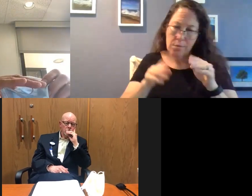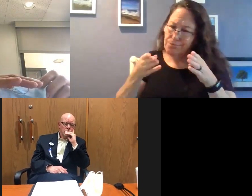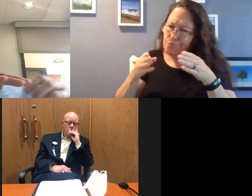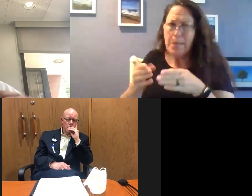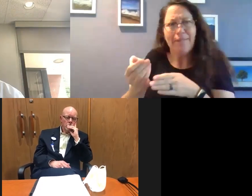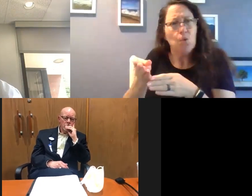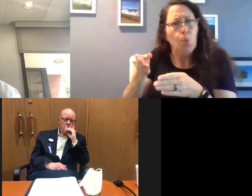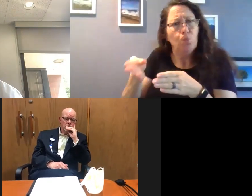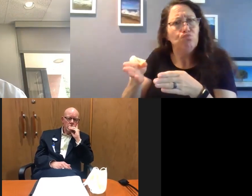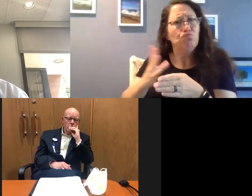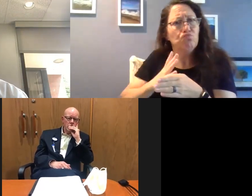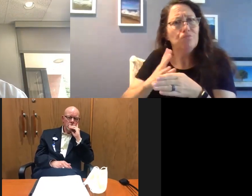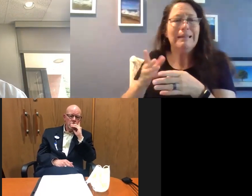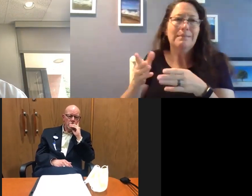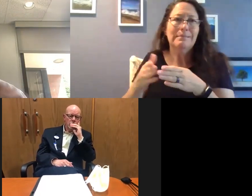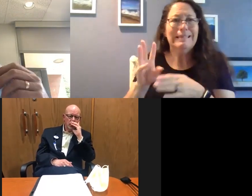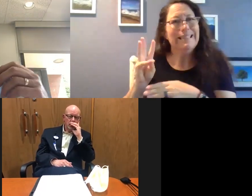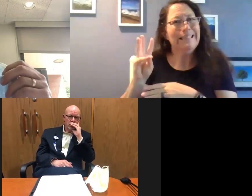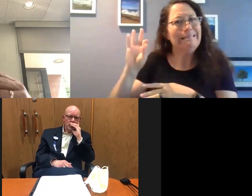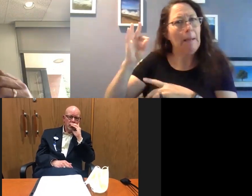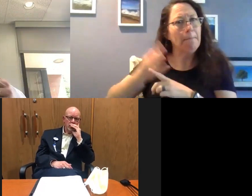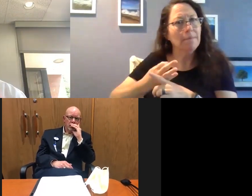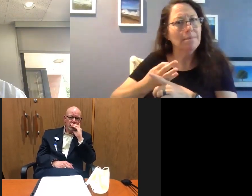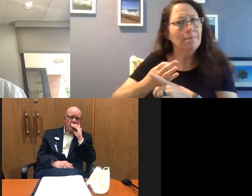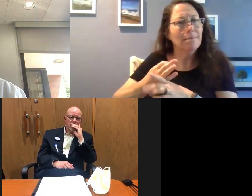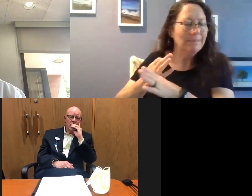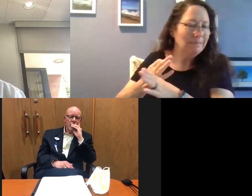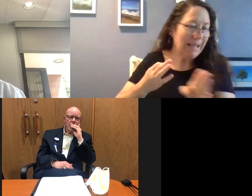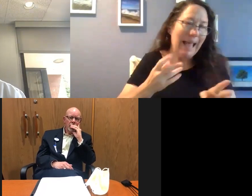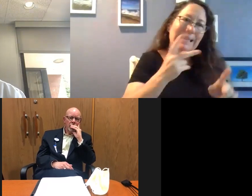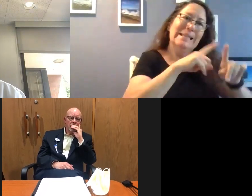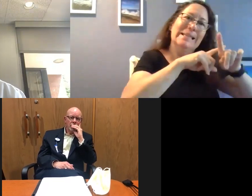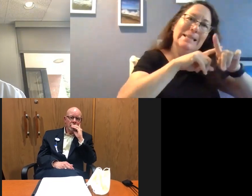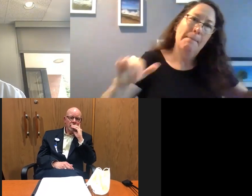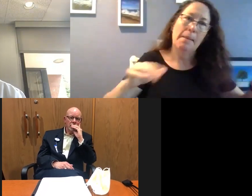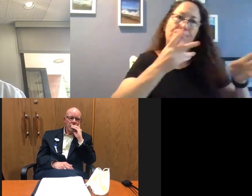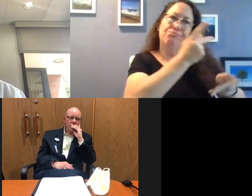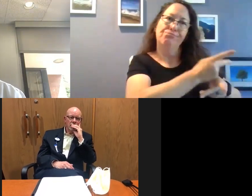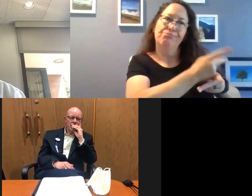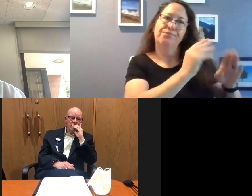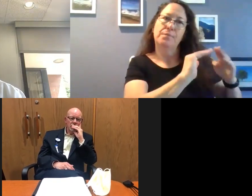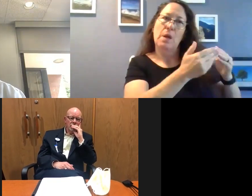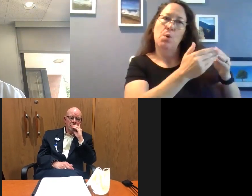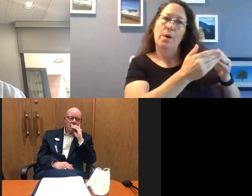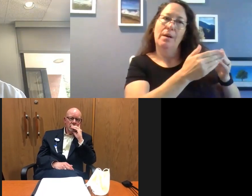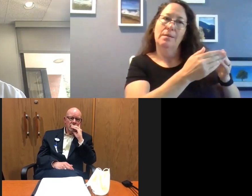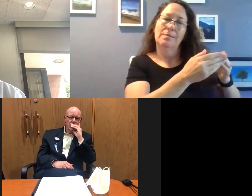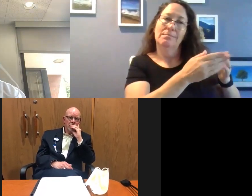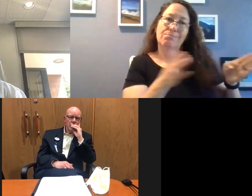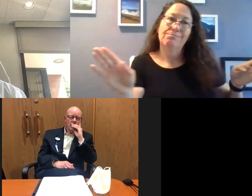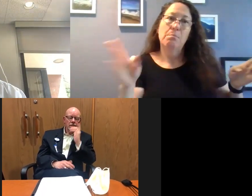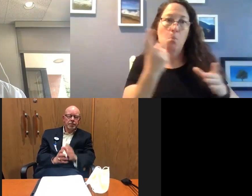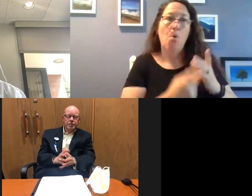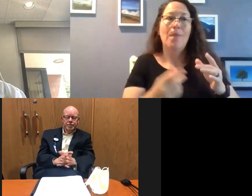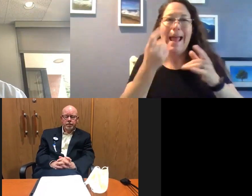over the next six, nine to months, six and nine months as we continue to care for the community. And that's why we need